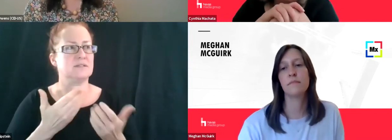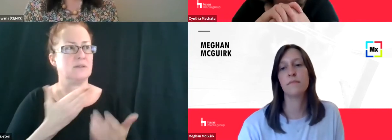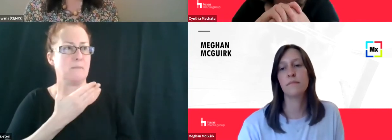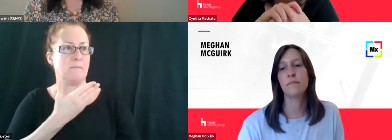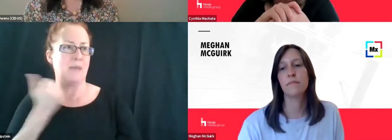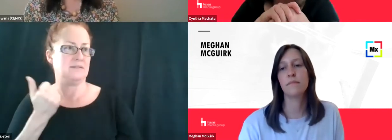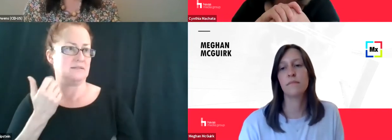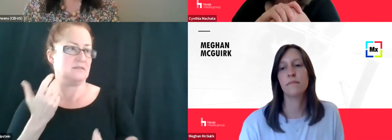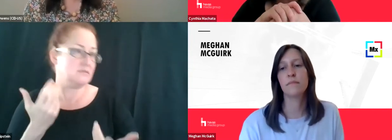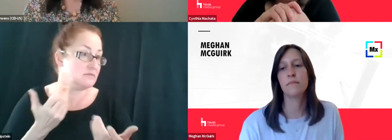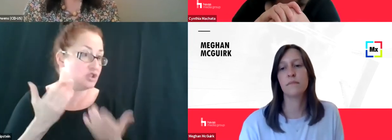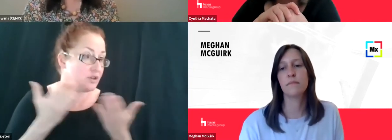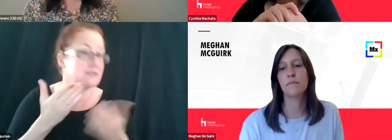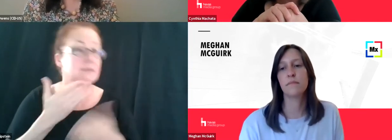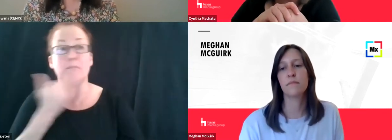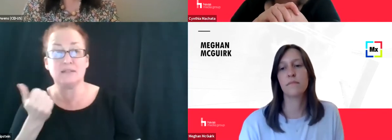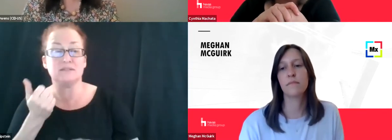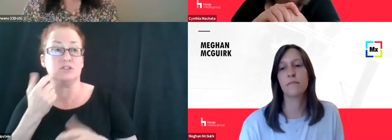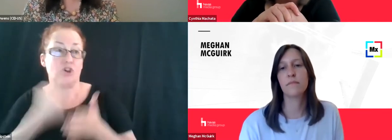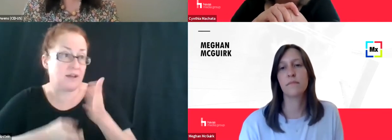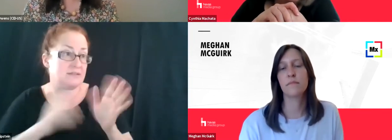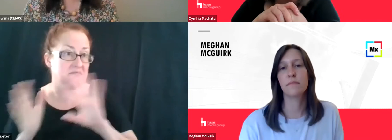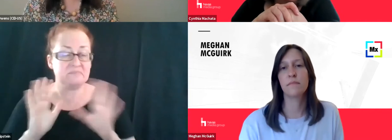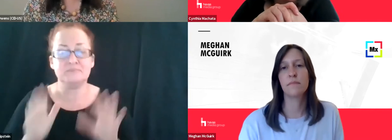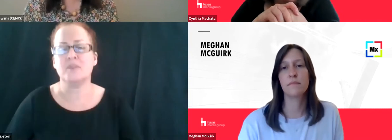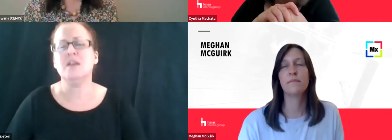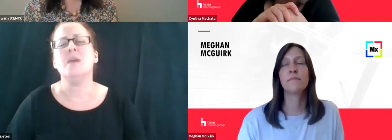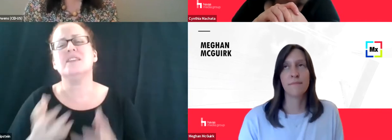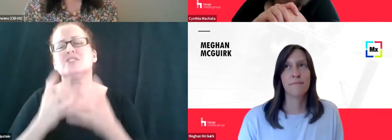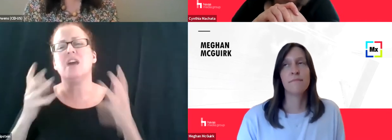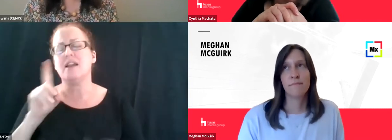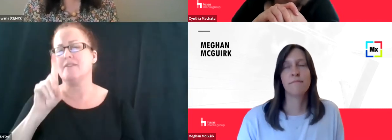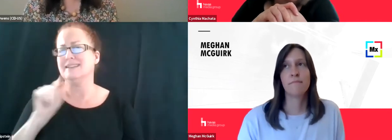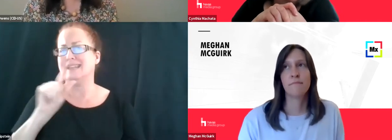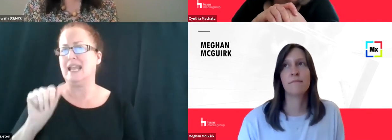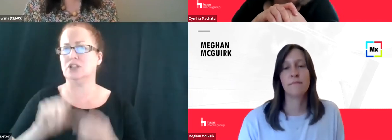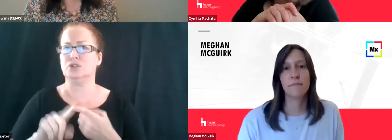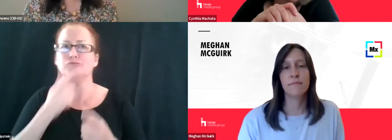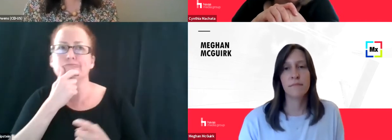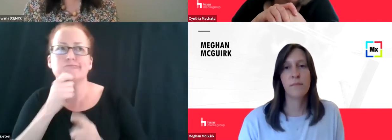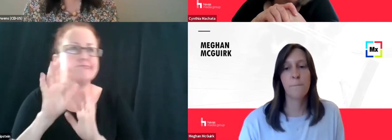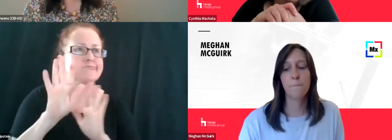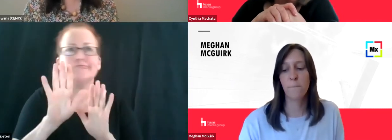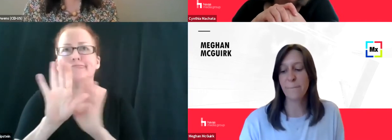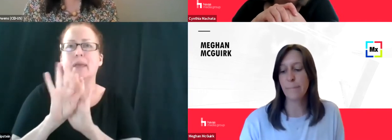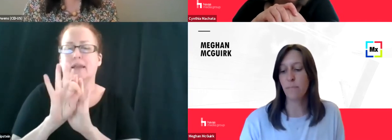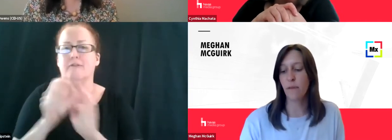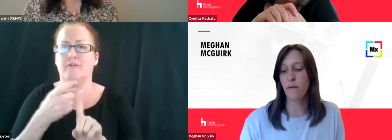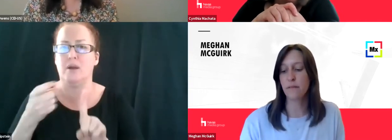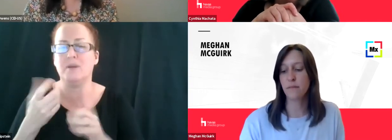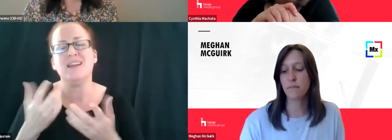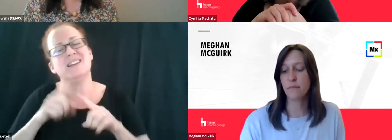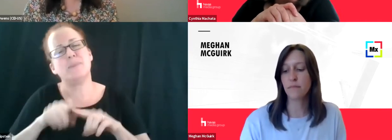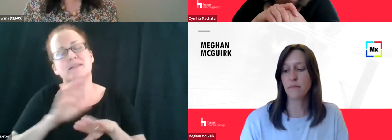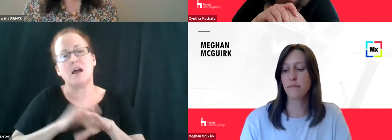Um, so, you know, there's a, there's a lot of data to choose from, and it depends on the, you know, the category that you're